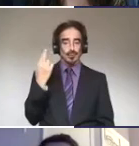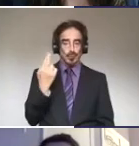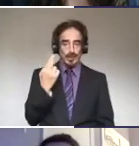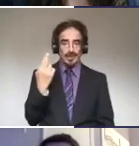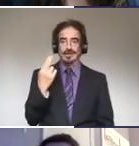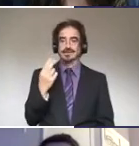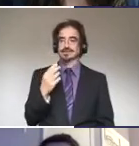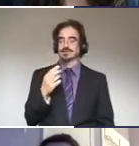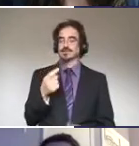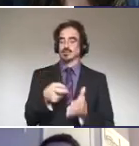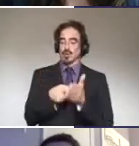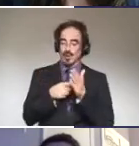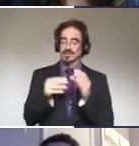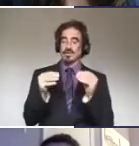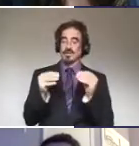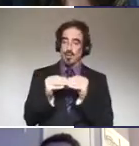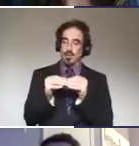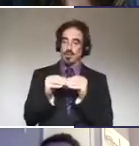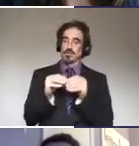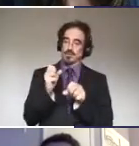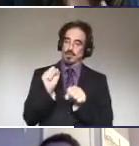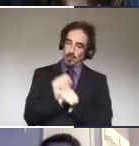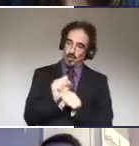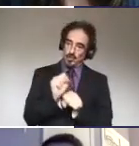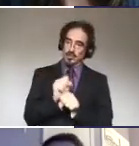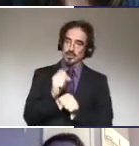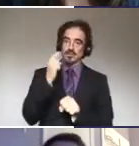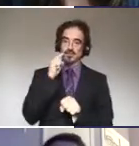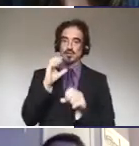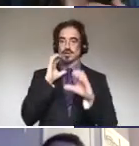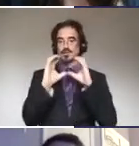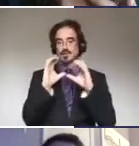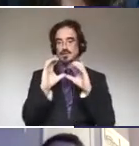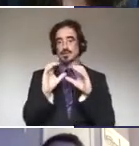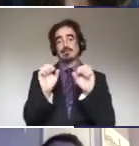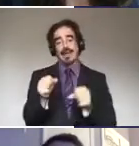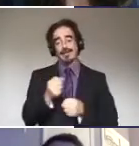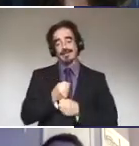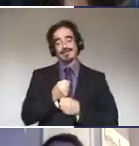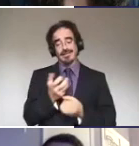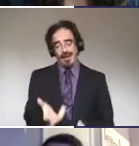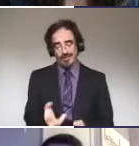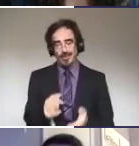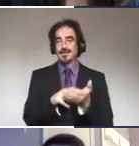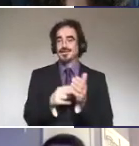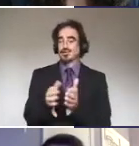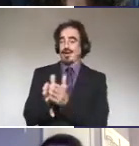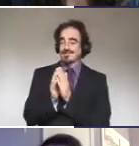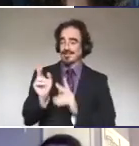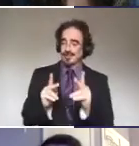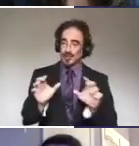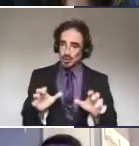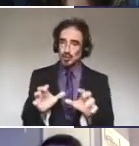communicate sometimes, and that can be tiring. You're basically asking people to do more work. We